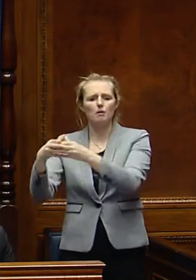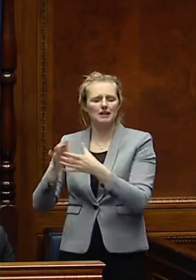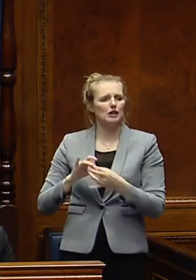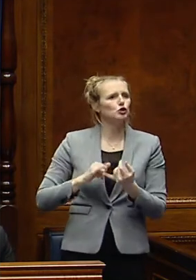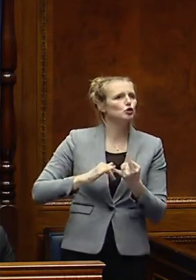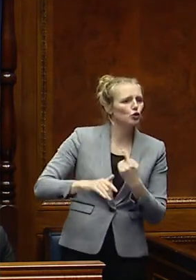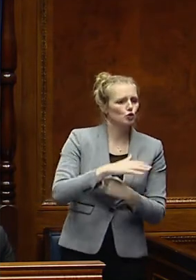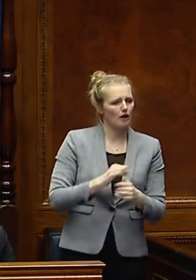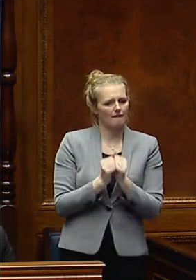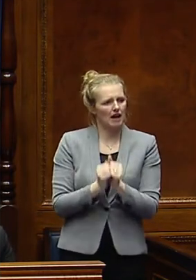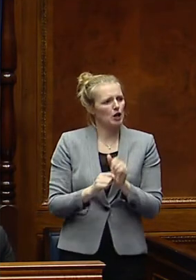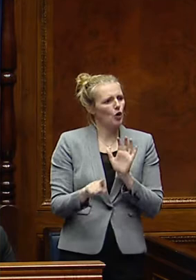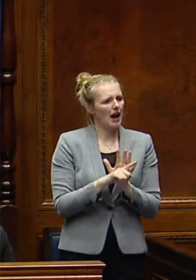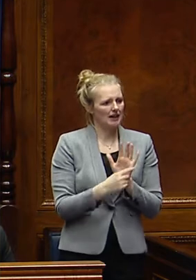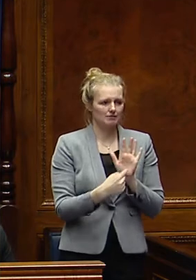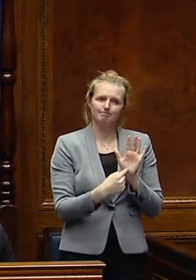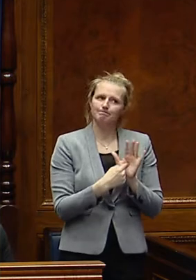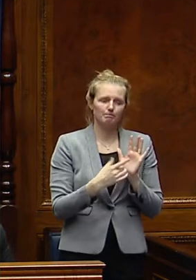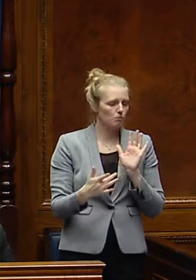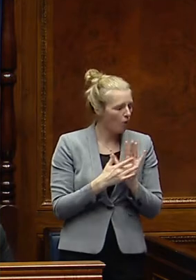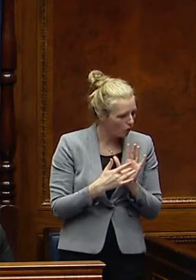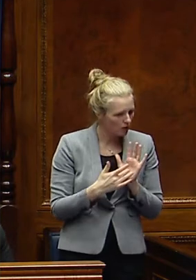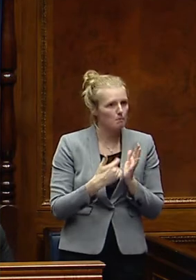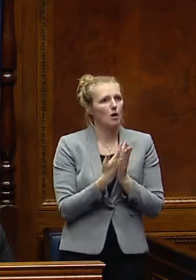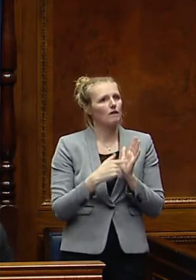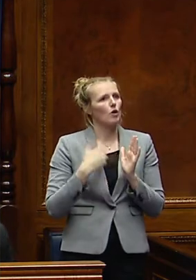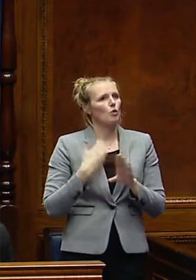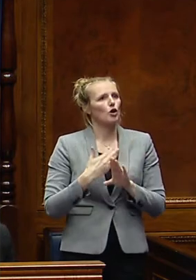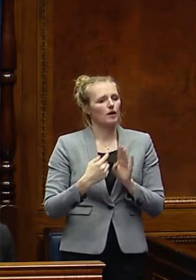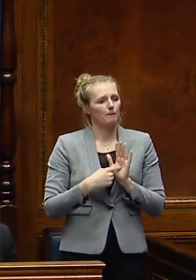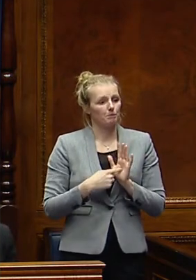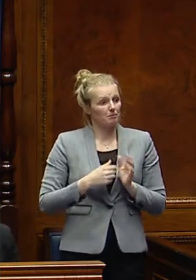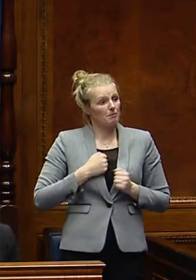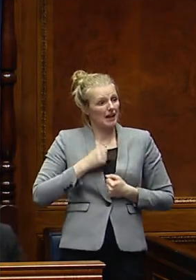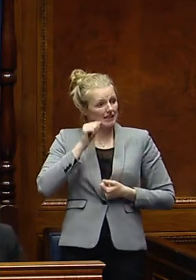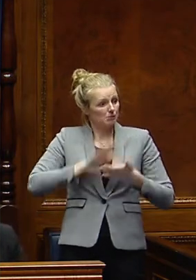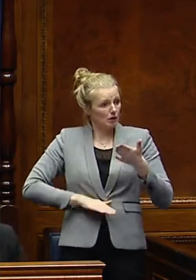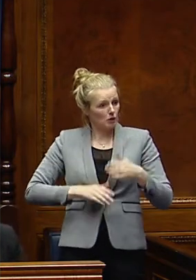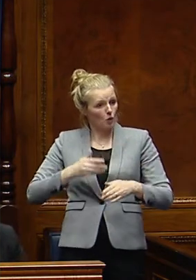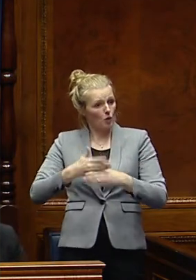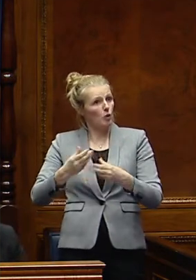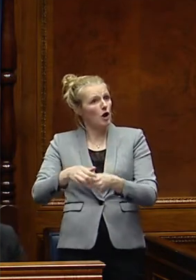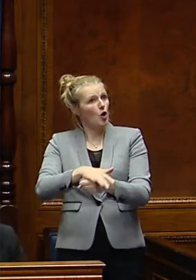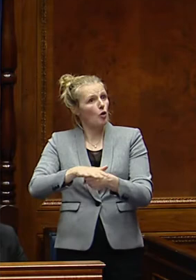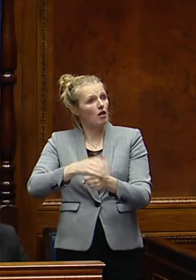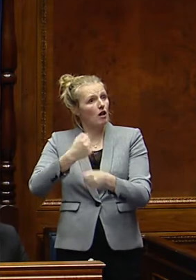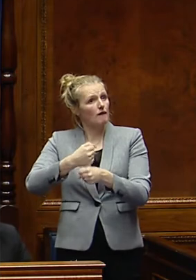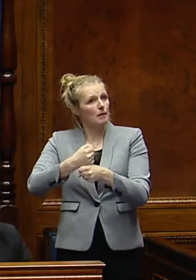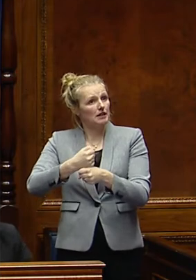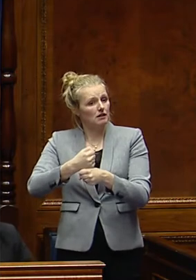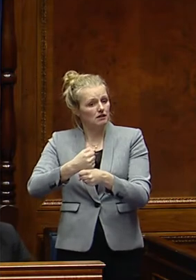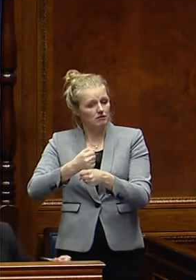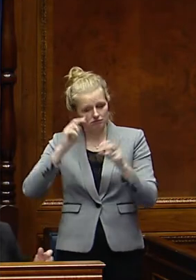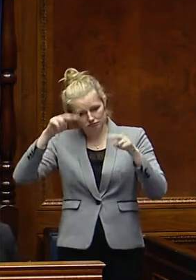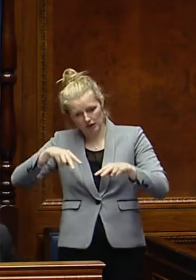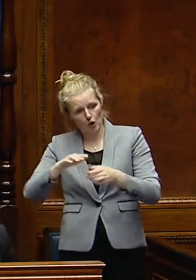Act and I think this is also an important piece of work. And indeed also my own experience working within local government, looking